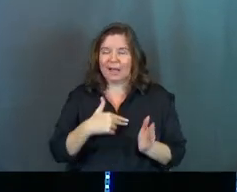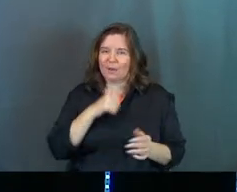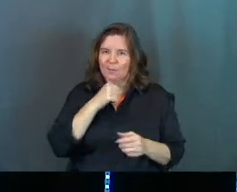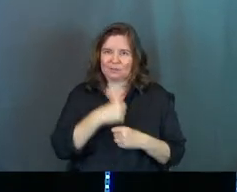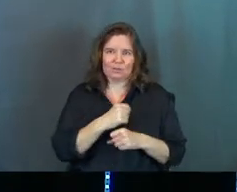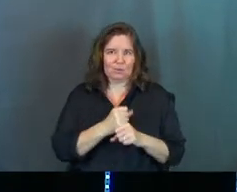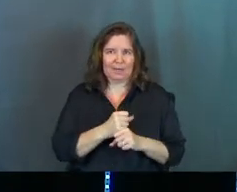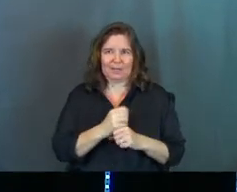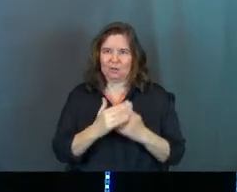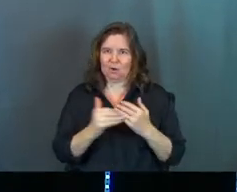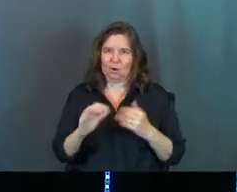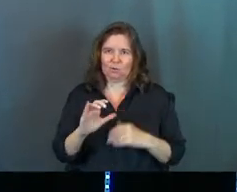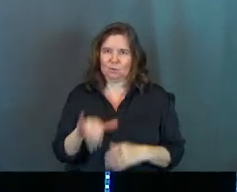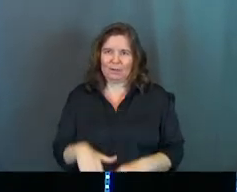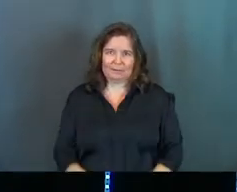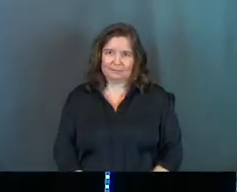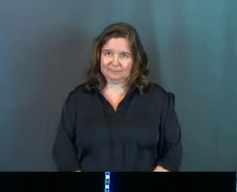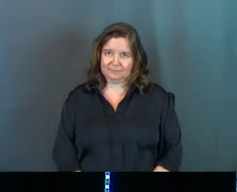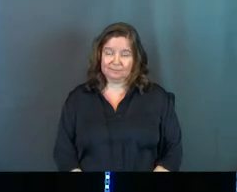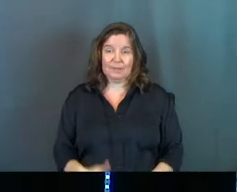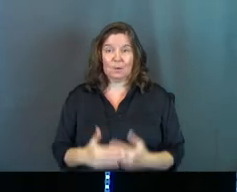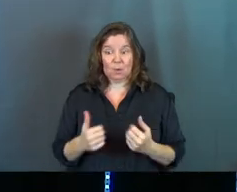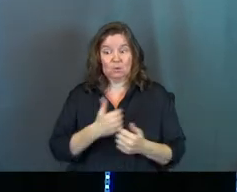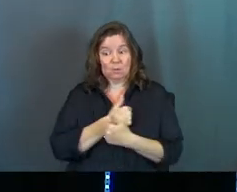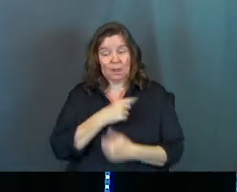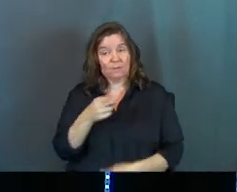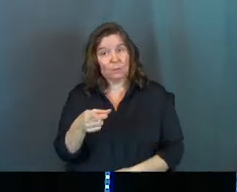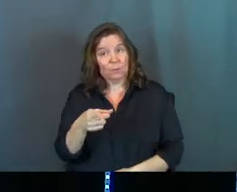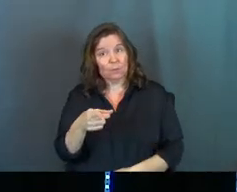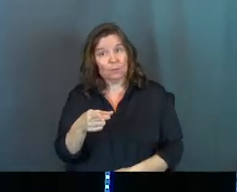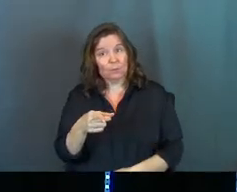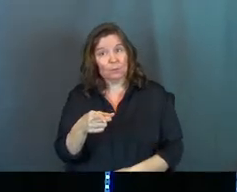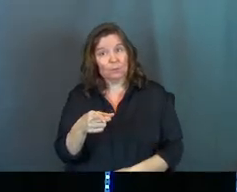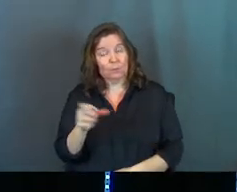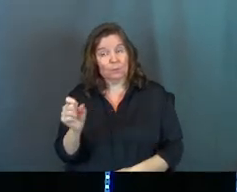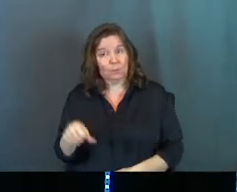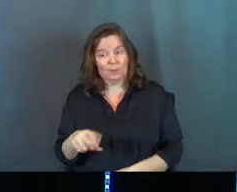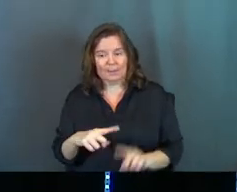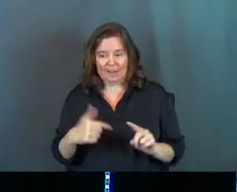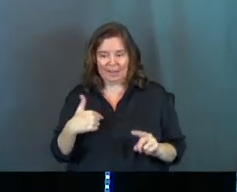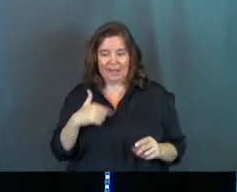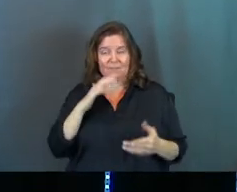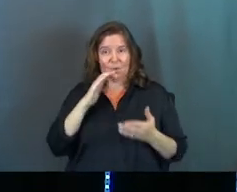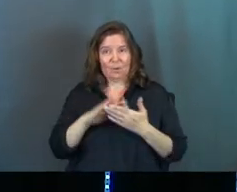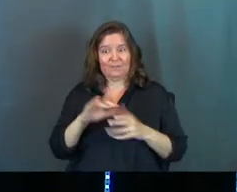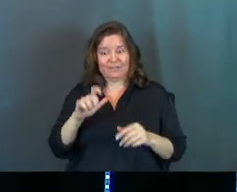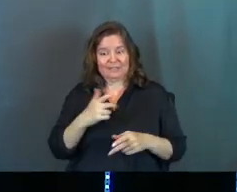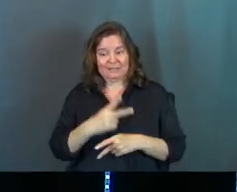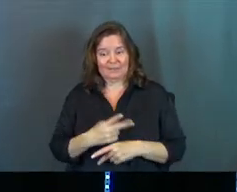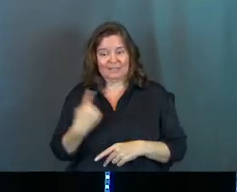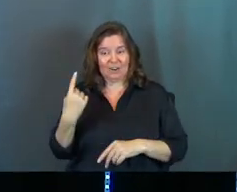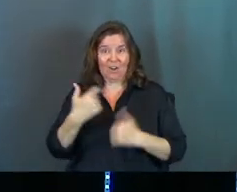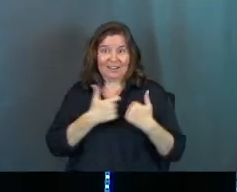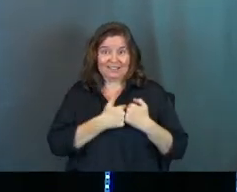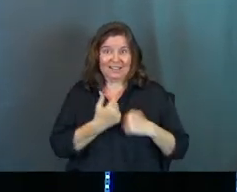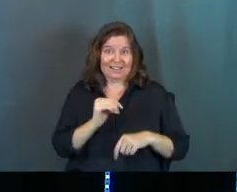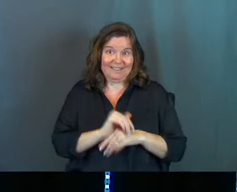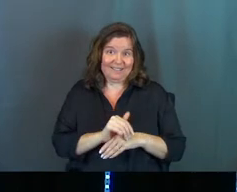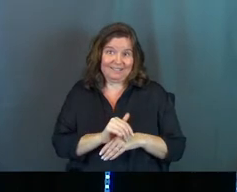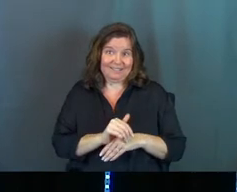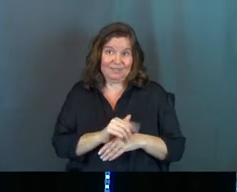I wasn't created or called to do that. I was called to love you, but I have a wife who needs to be taken on date nights,